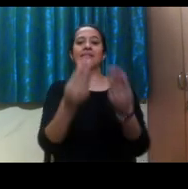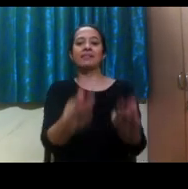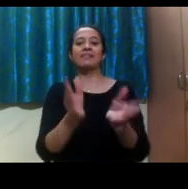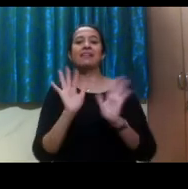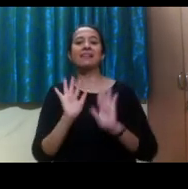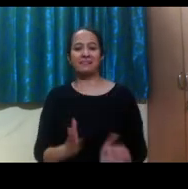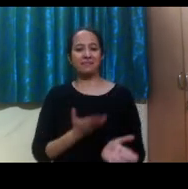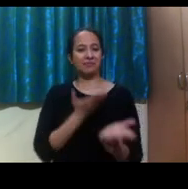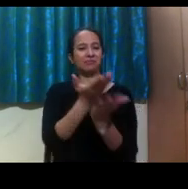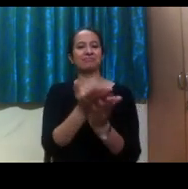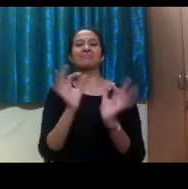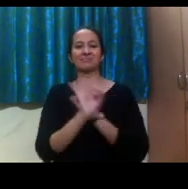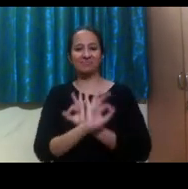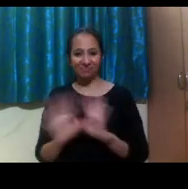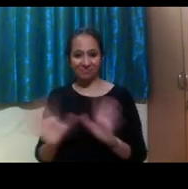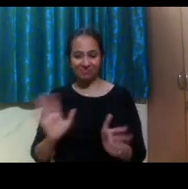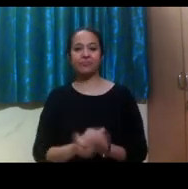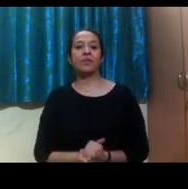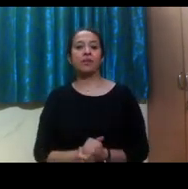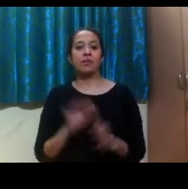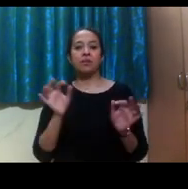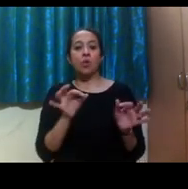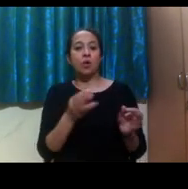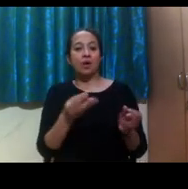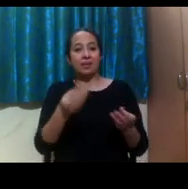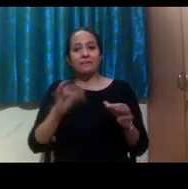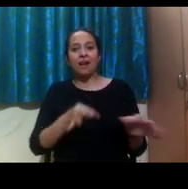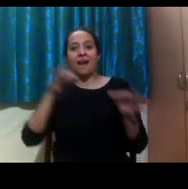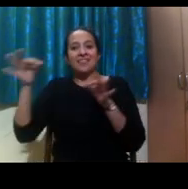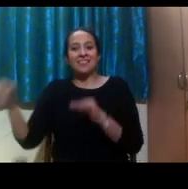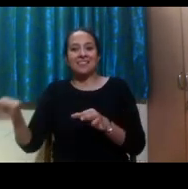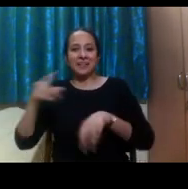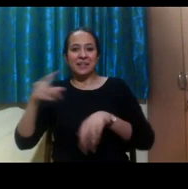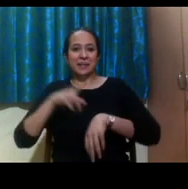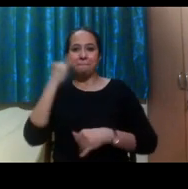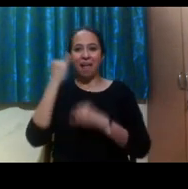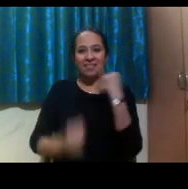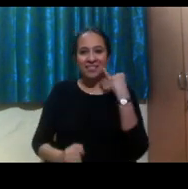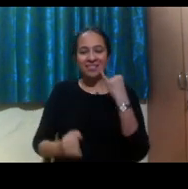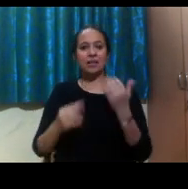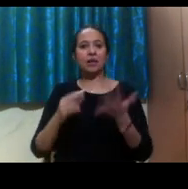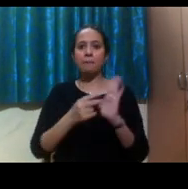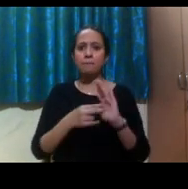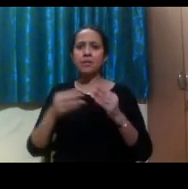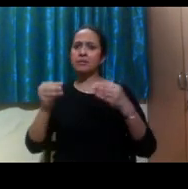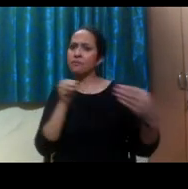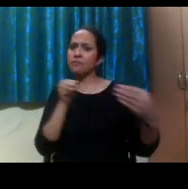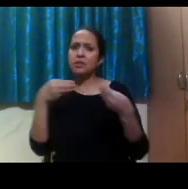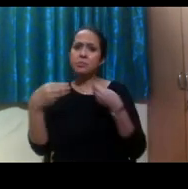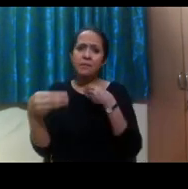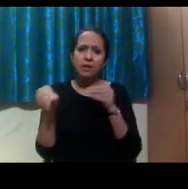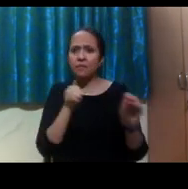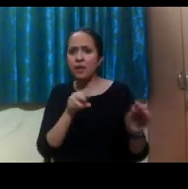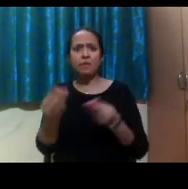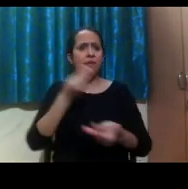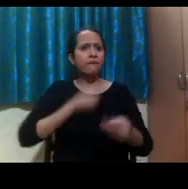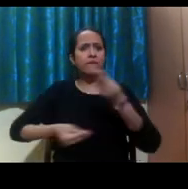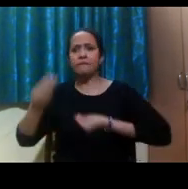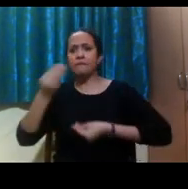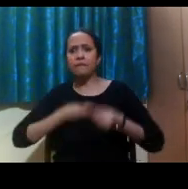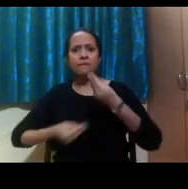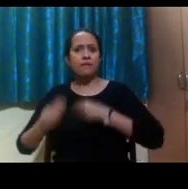you know, by the extended deadline. And these kinds of accommodations were super helpful. And I feel that you should